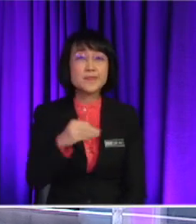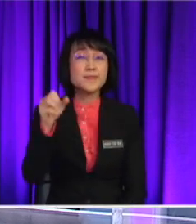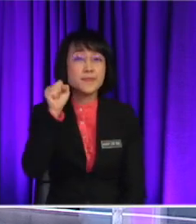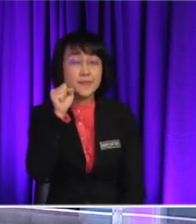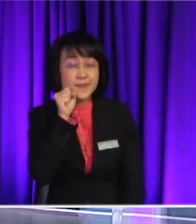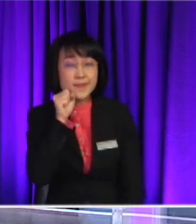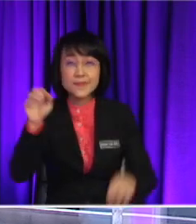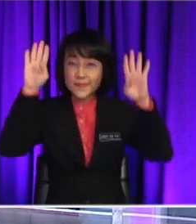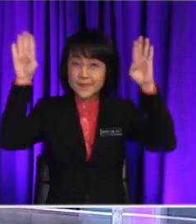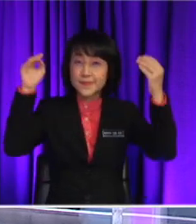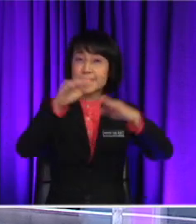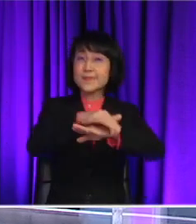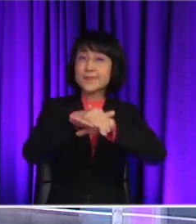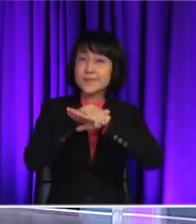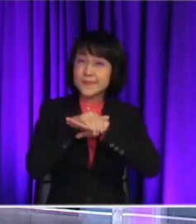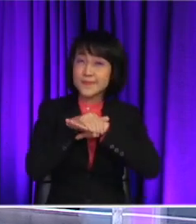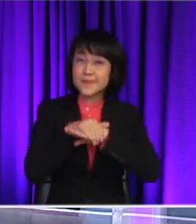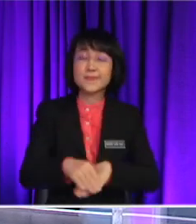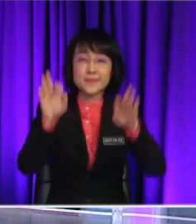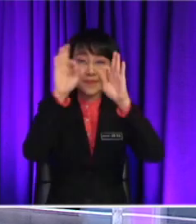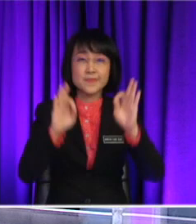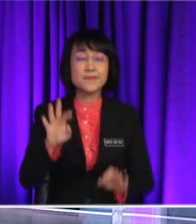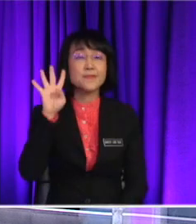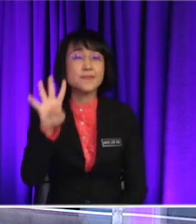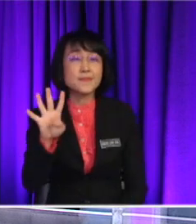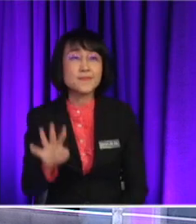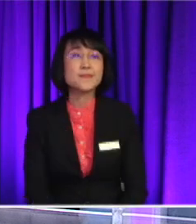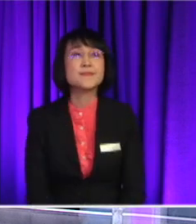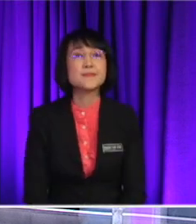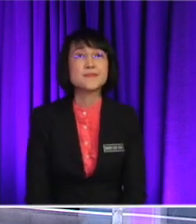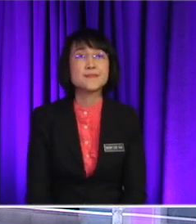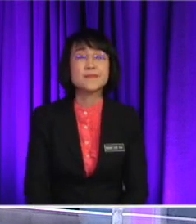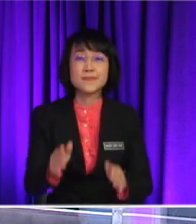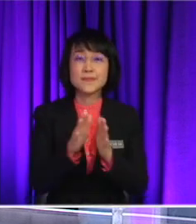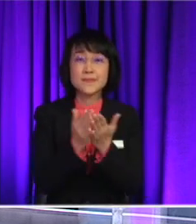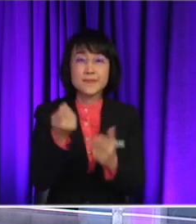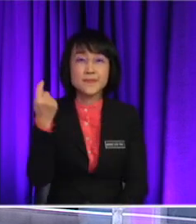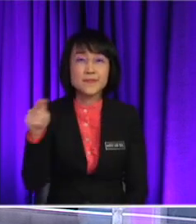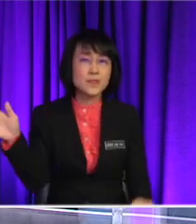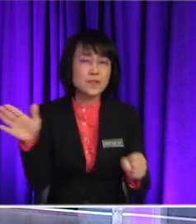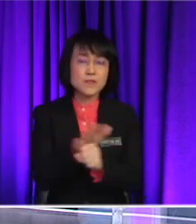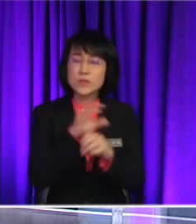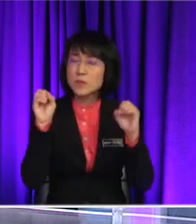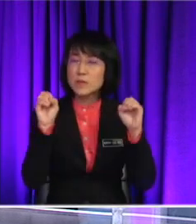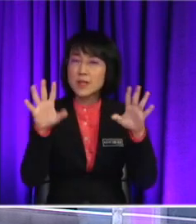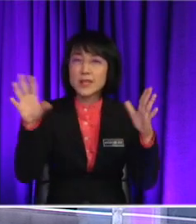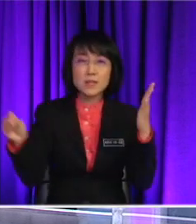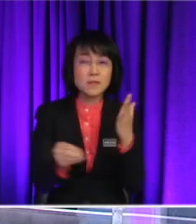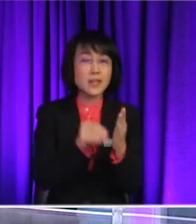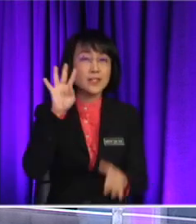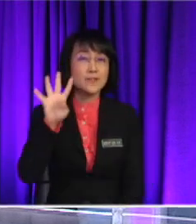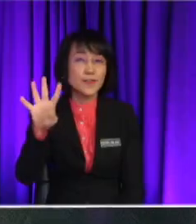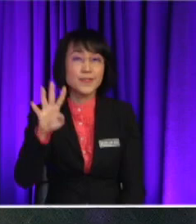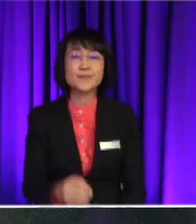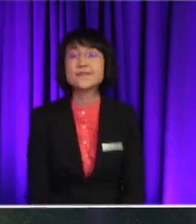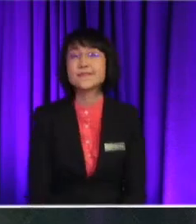subject, English Form 4 So get your textbooks ready, full blast plus 4 Alright, so Miss Sim, shall we continue?